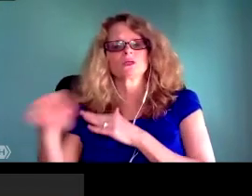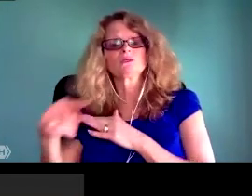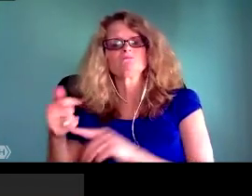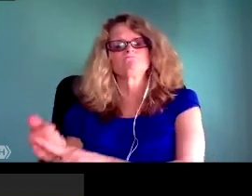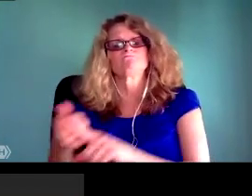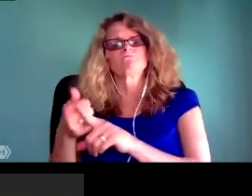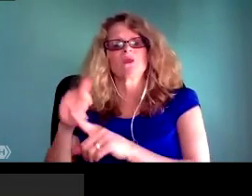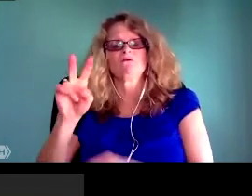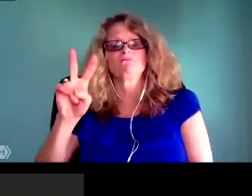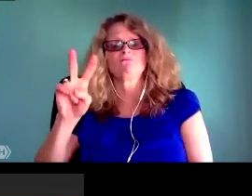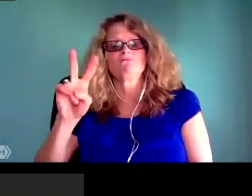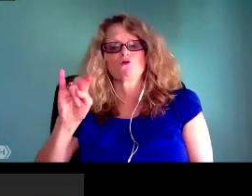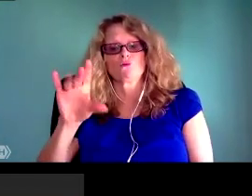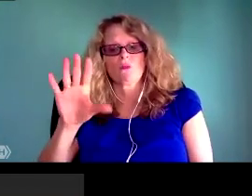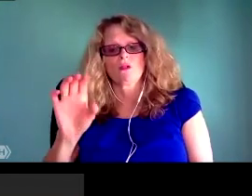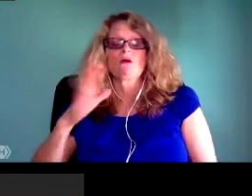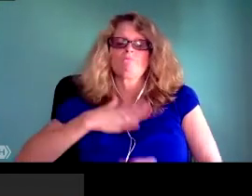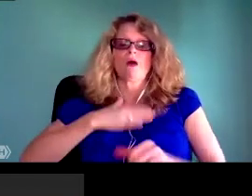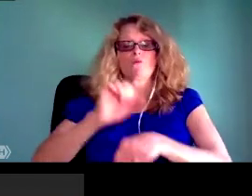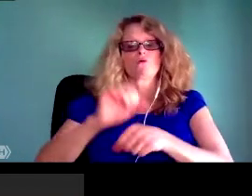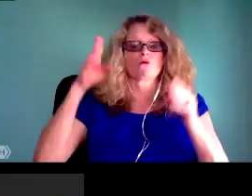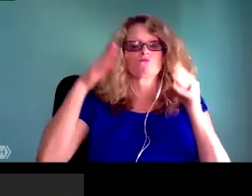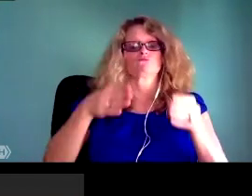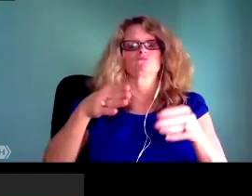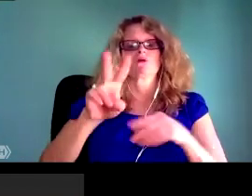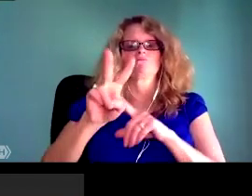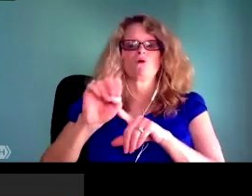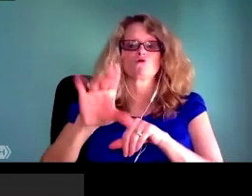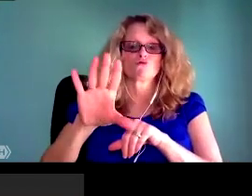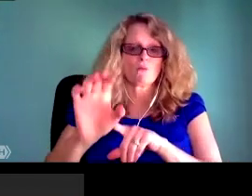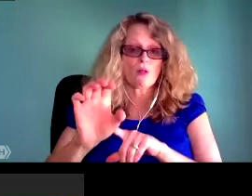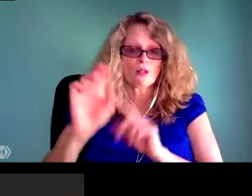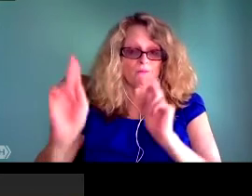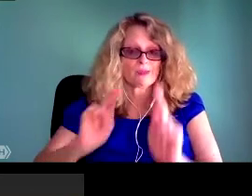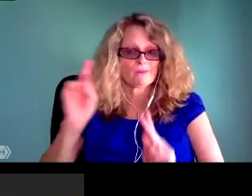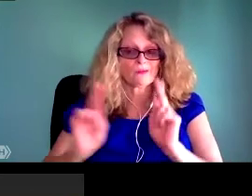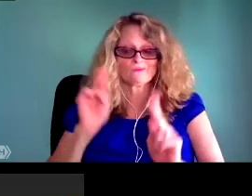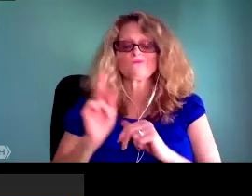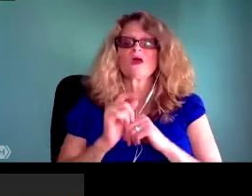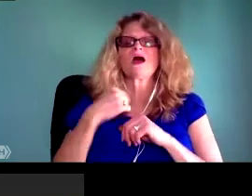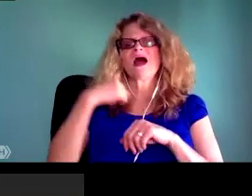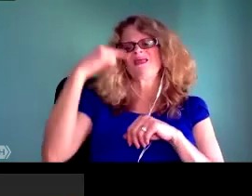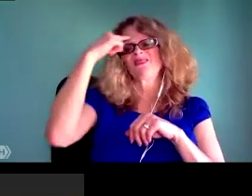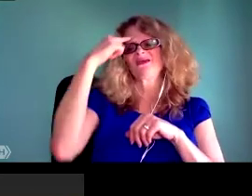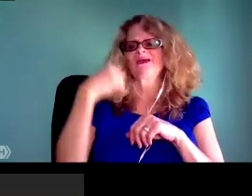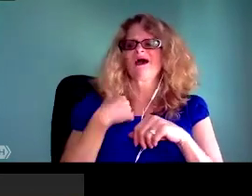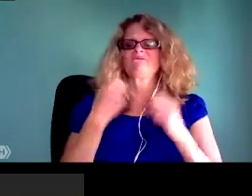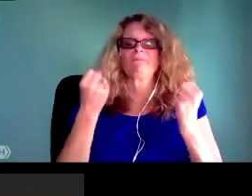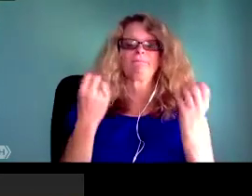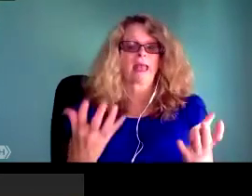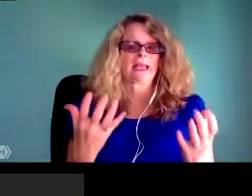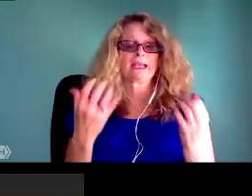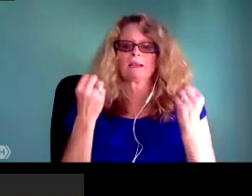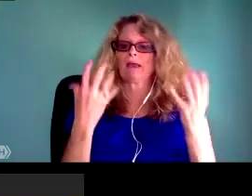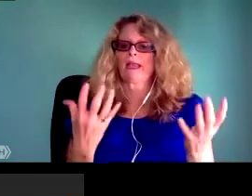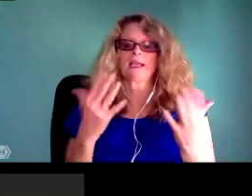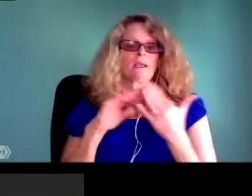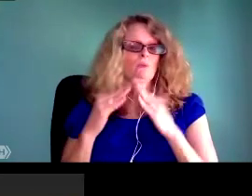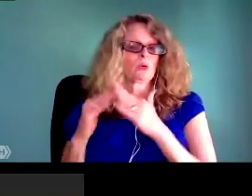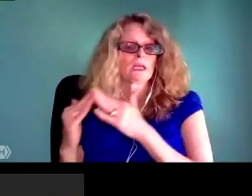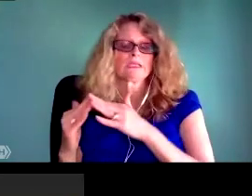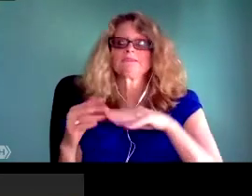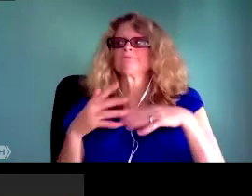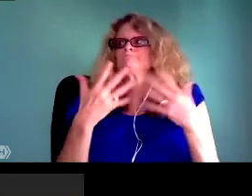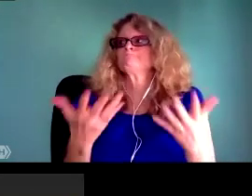harmed by different kinds of technologies. And I want you to be thinking about this in the context of librarianship